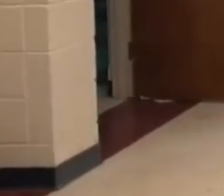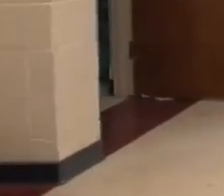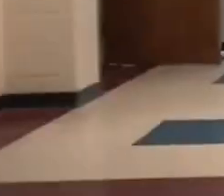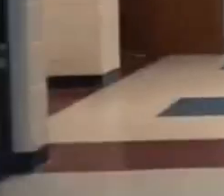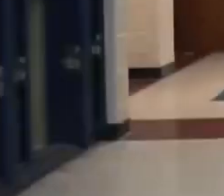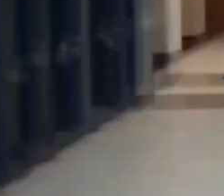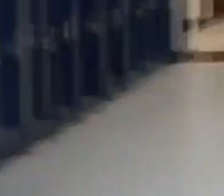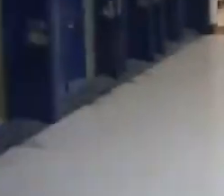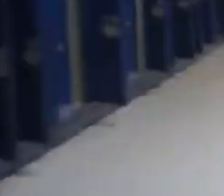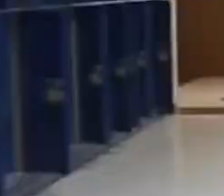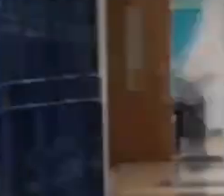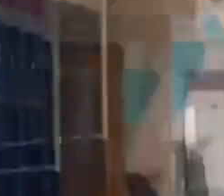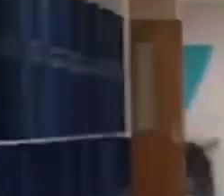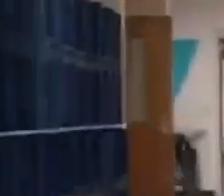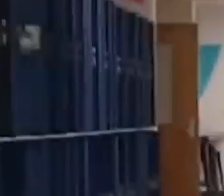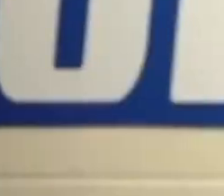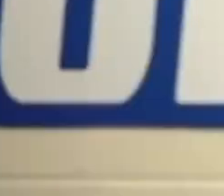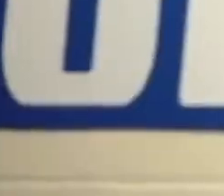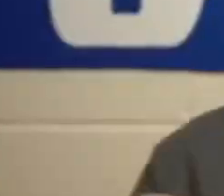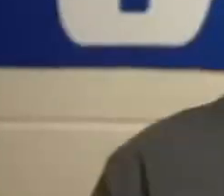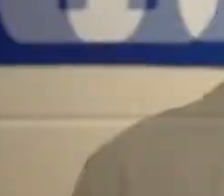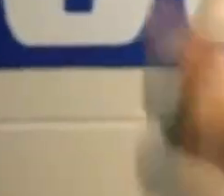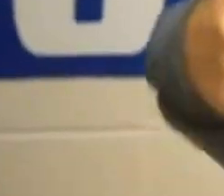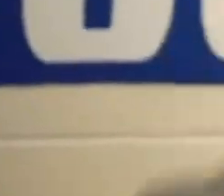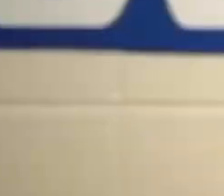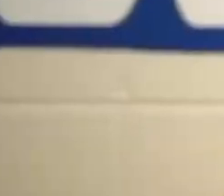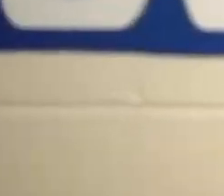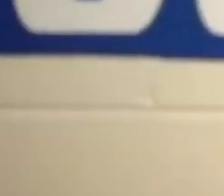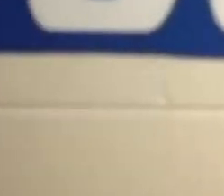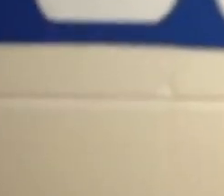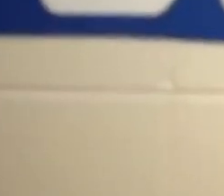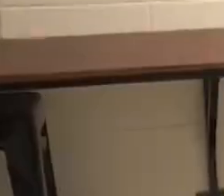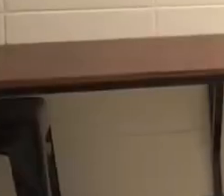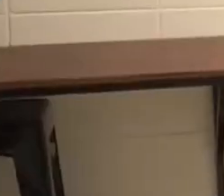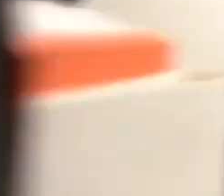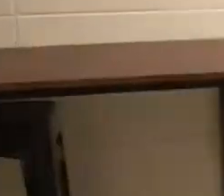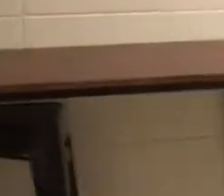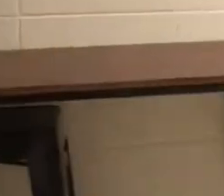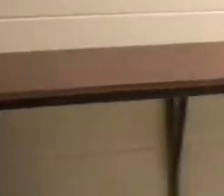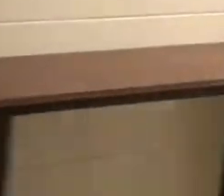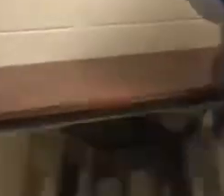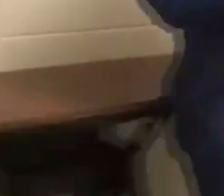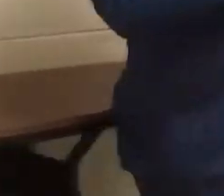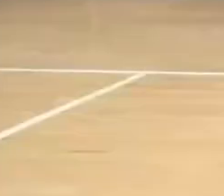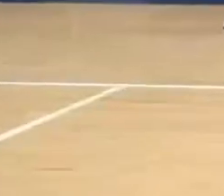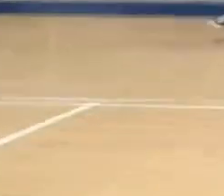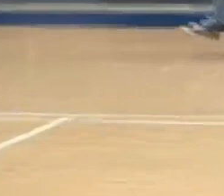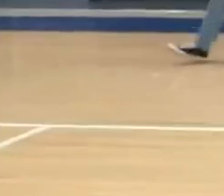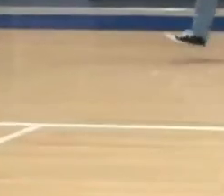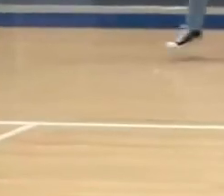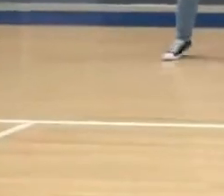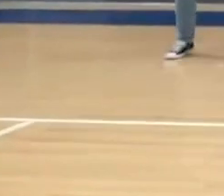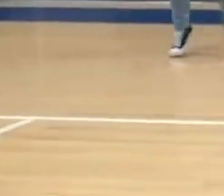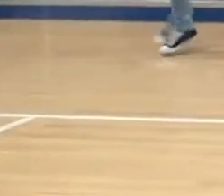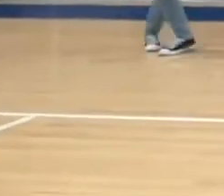classroom from upstairs into the gym it's legally dr lee yo doc you're late look at the clock can't touch this